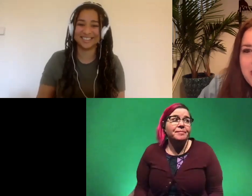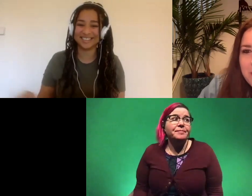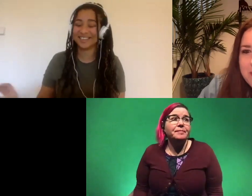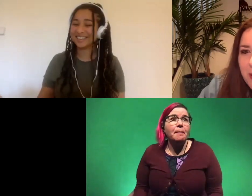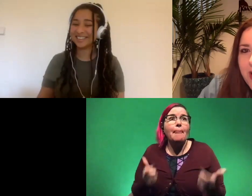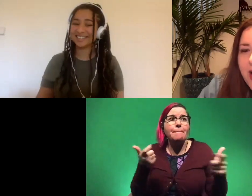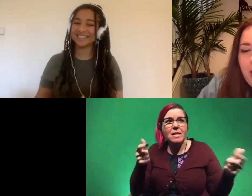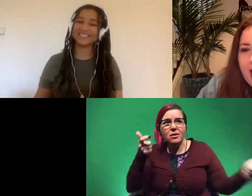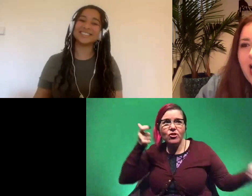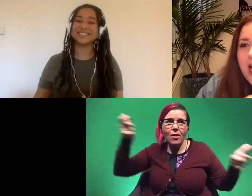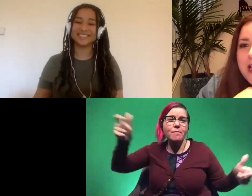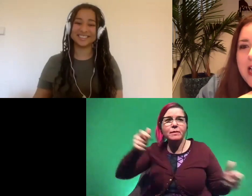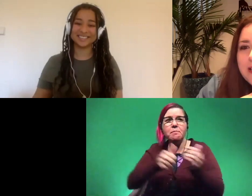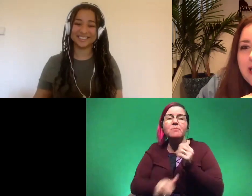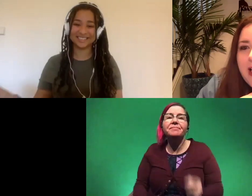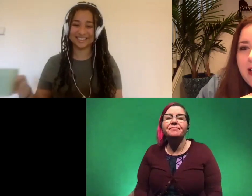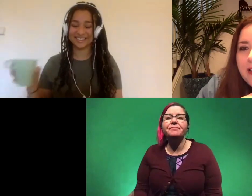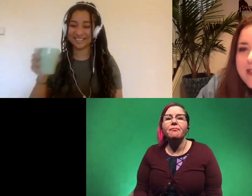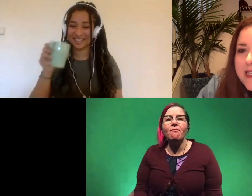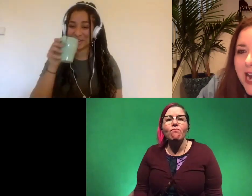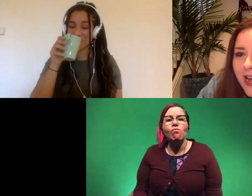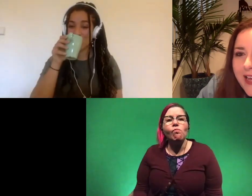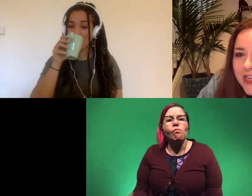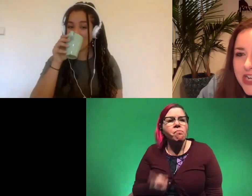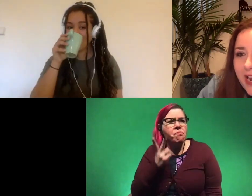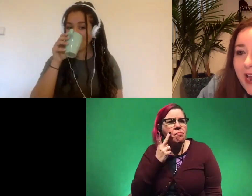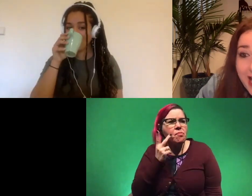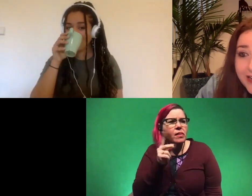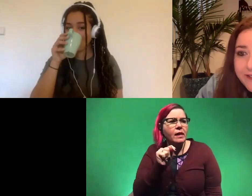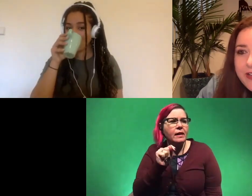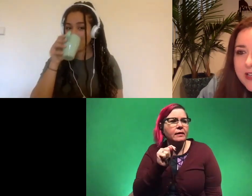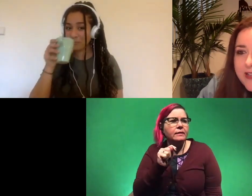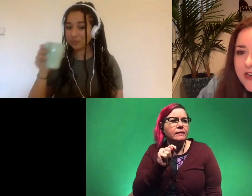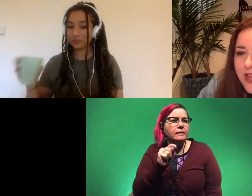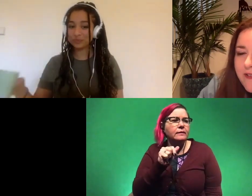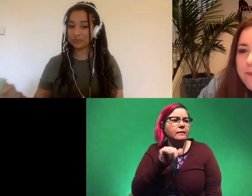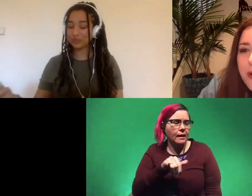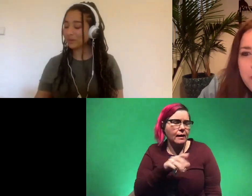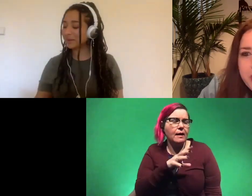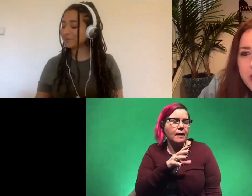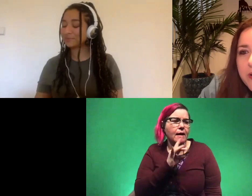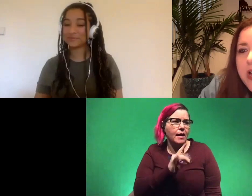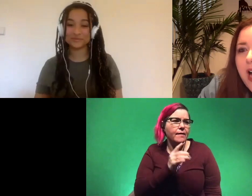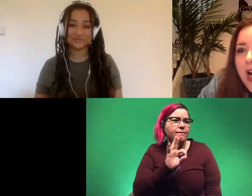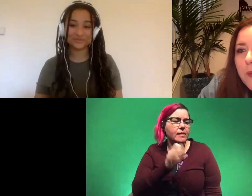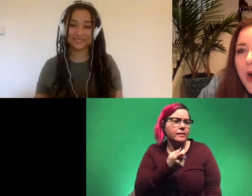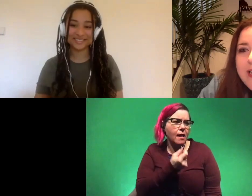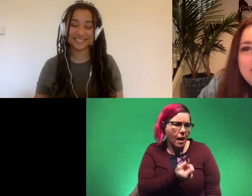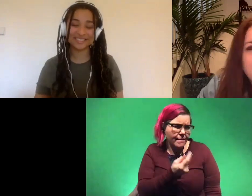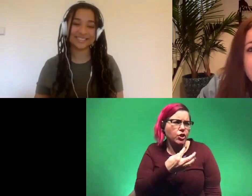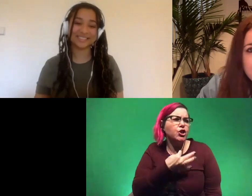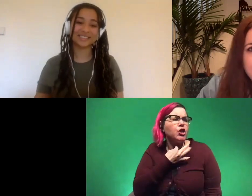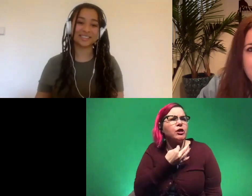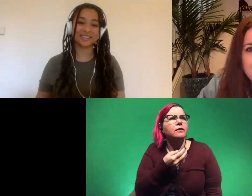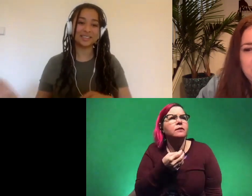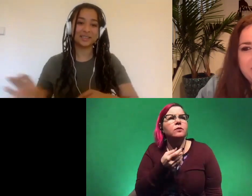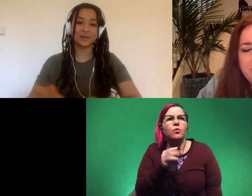ginormous poop okay uh let's see ty age eight and felix age 11 both want to know uh what is